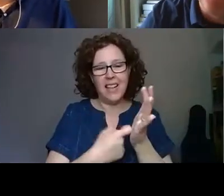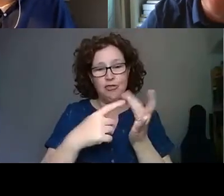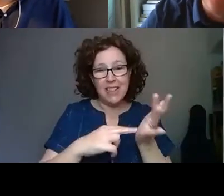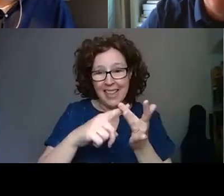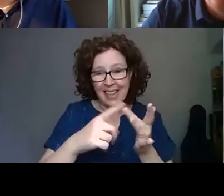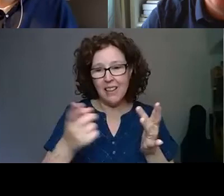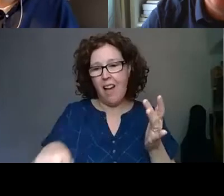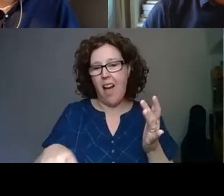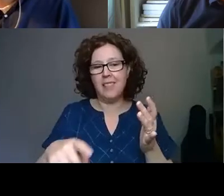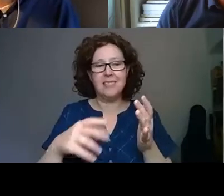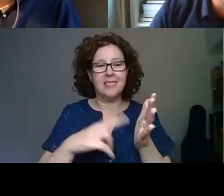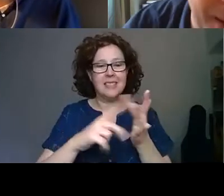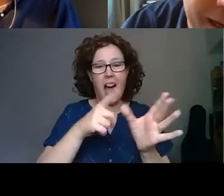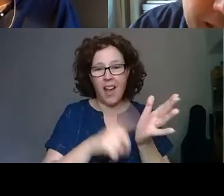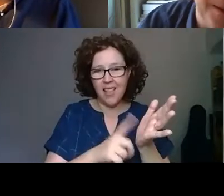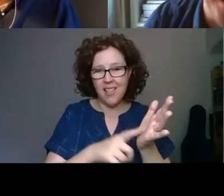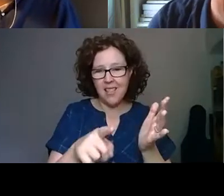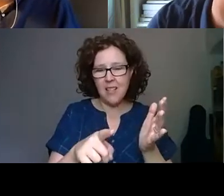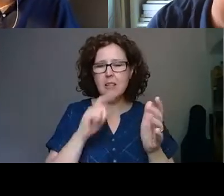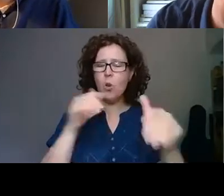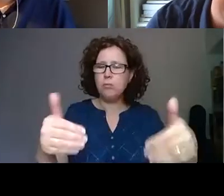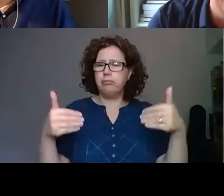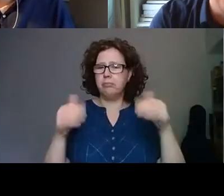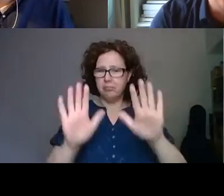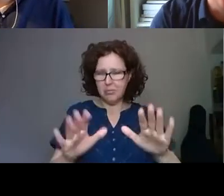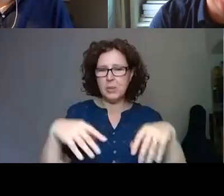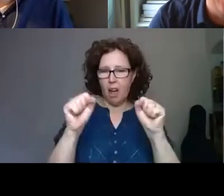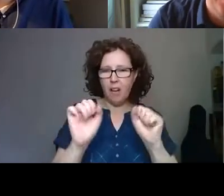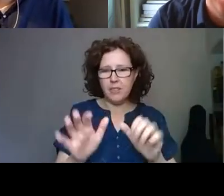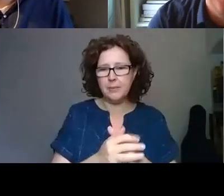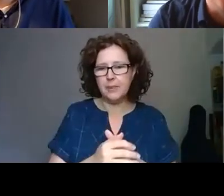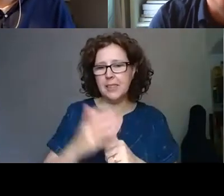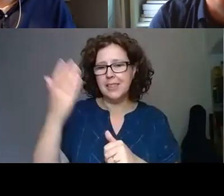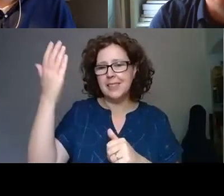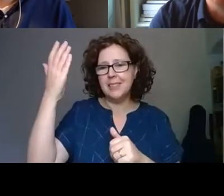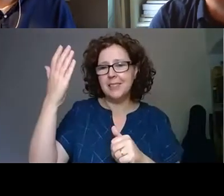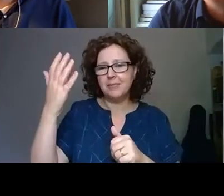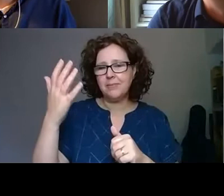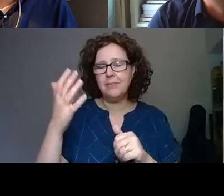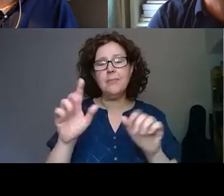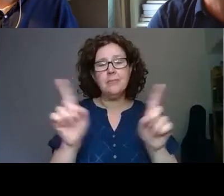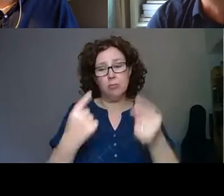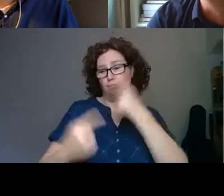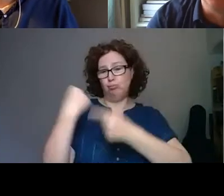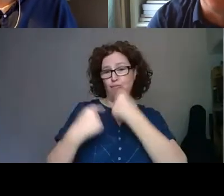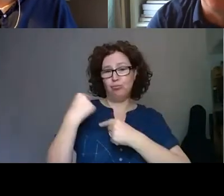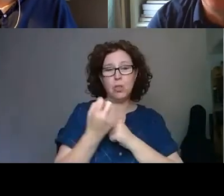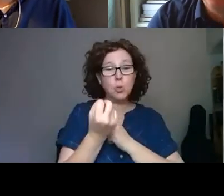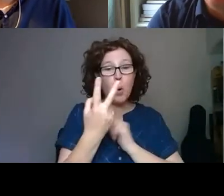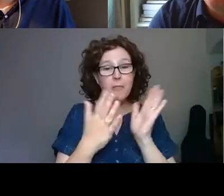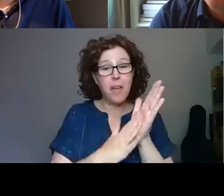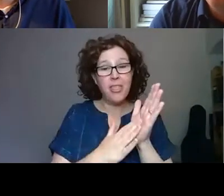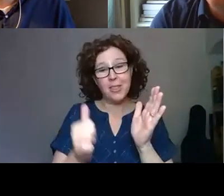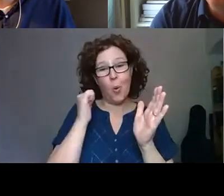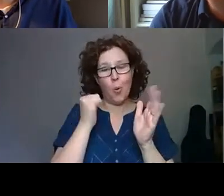let's let's step back a little bit, then let's let's think about how life was 12 months ago.